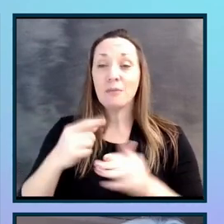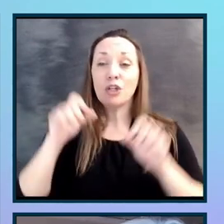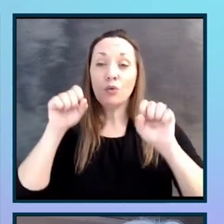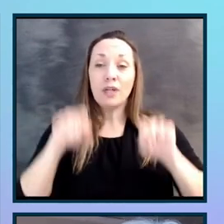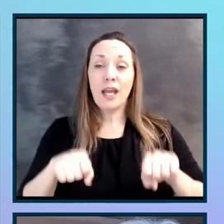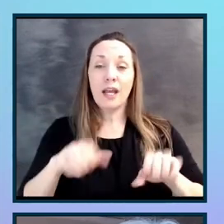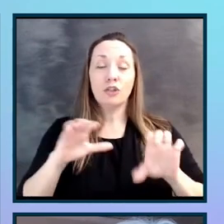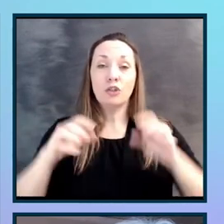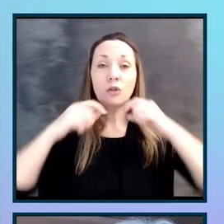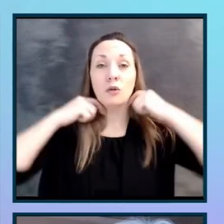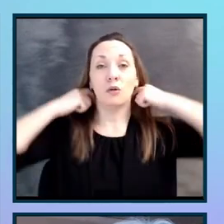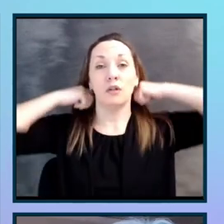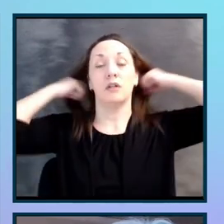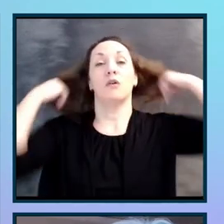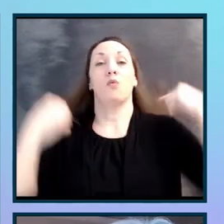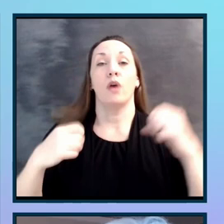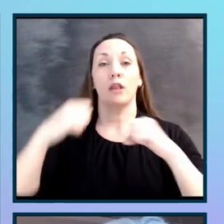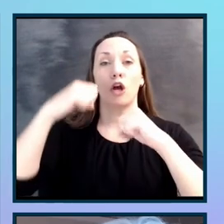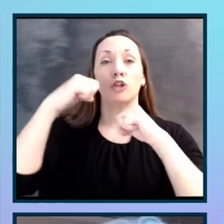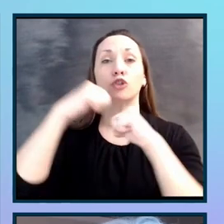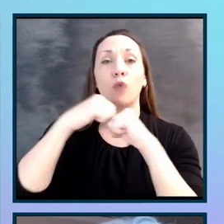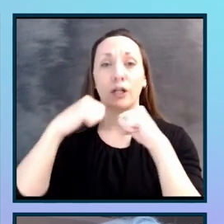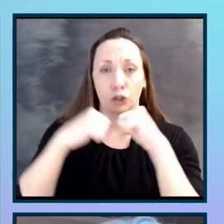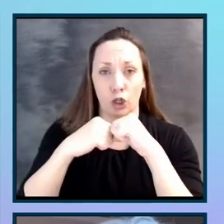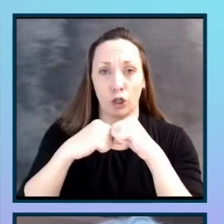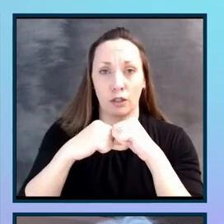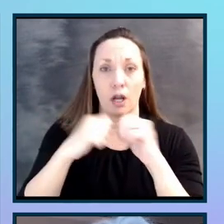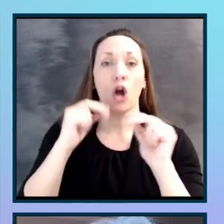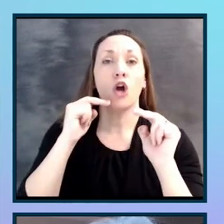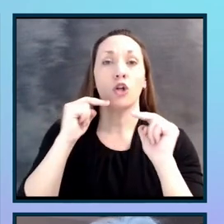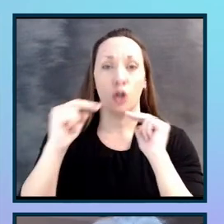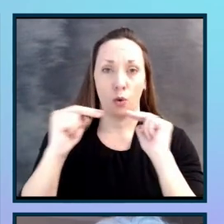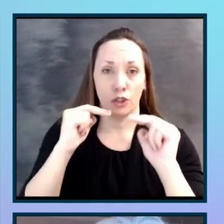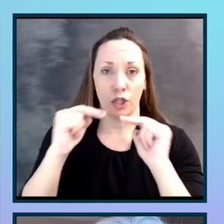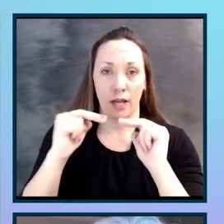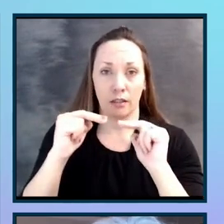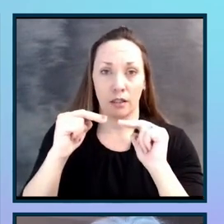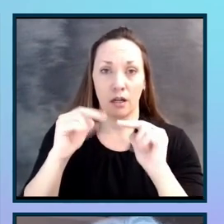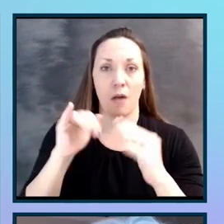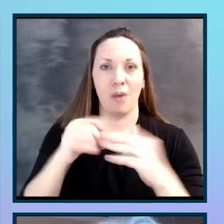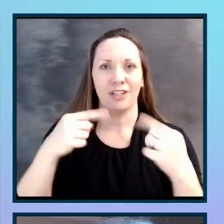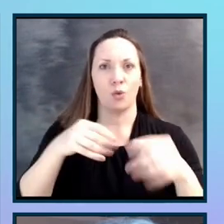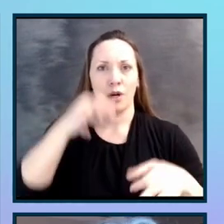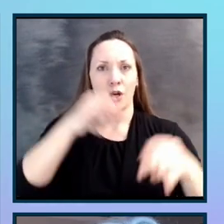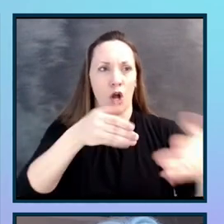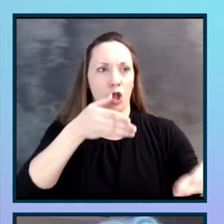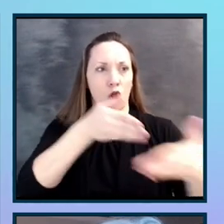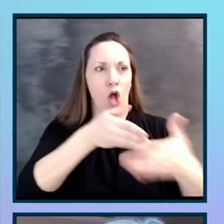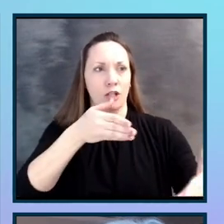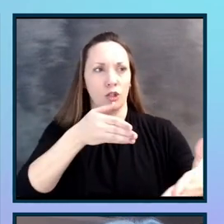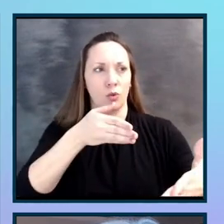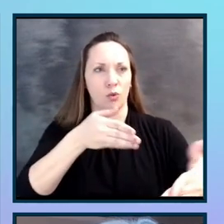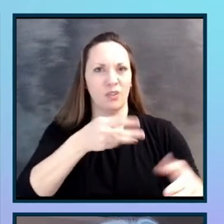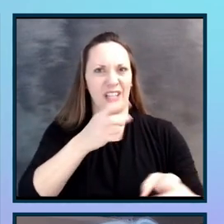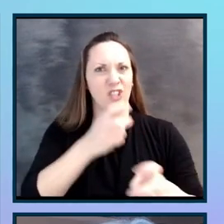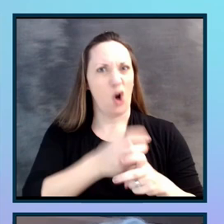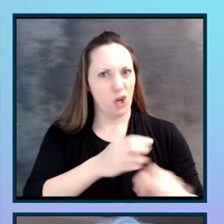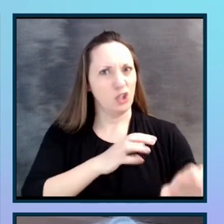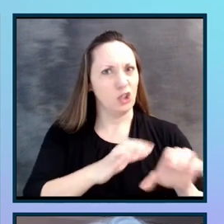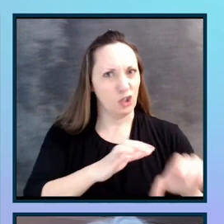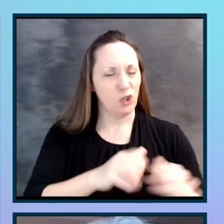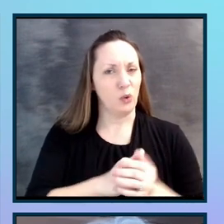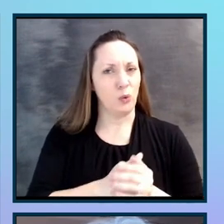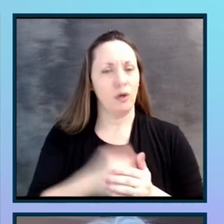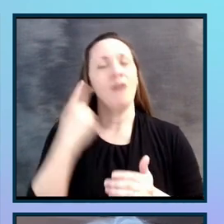which is hard to do in a lawsuit, which is when there's something good to say, we say it. For example, I